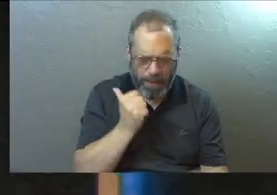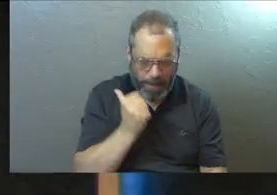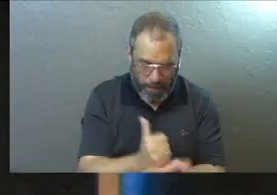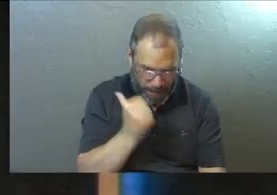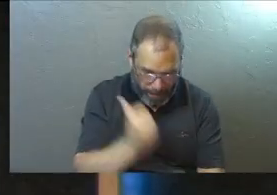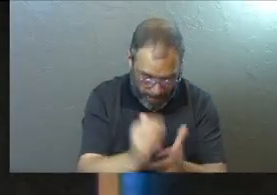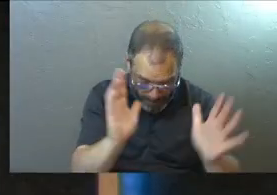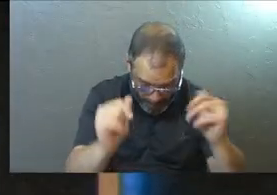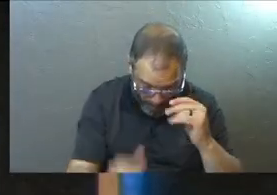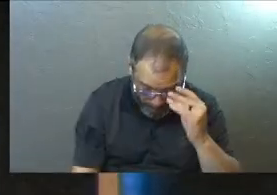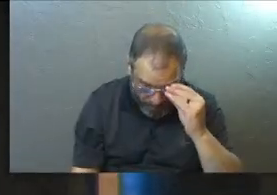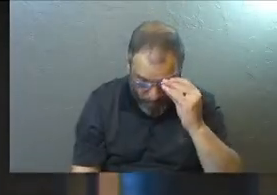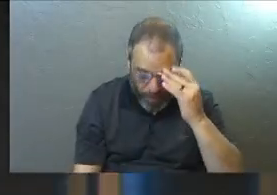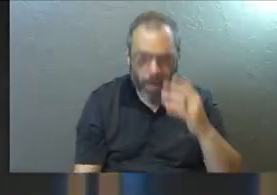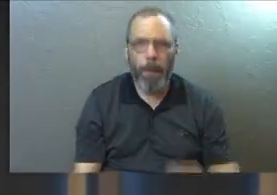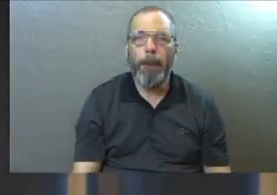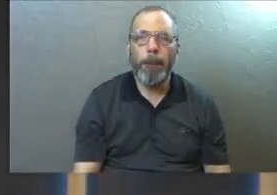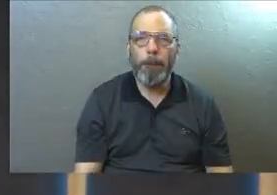Amen, amen, amen.